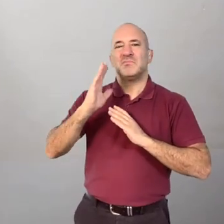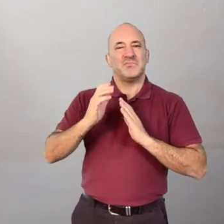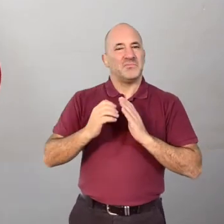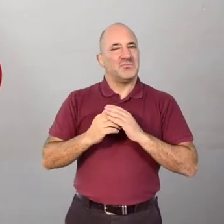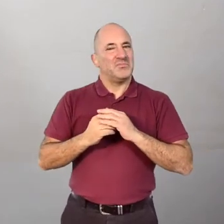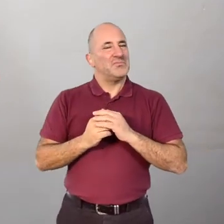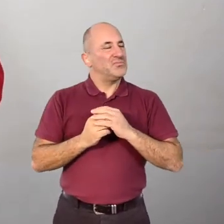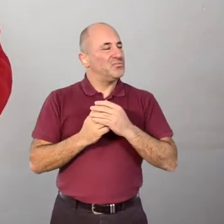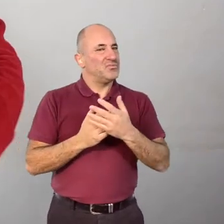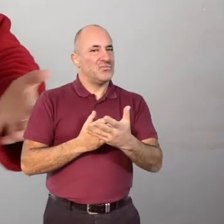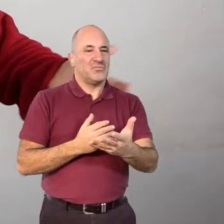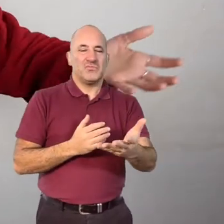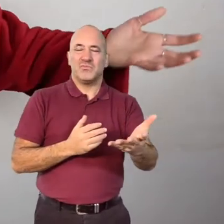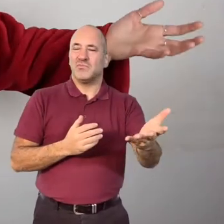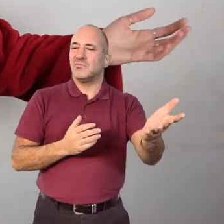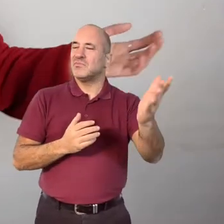out to the side.